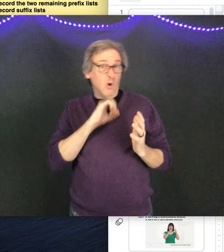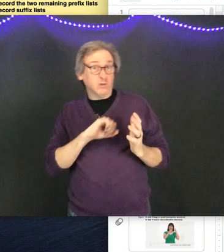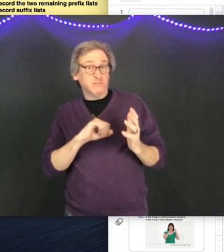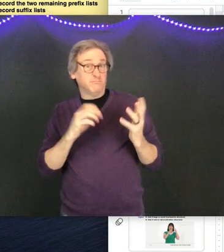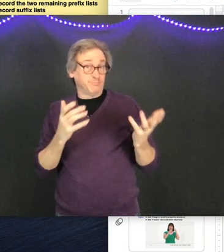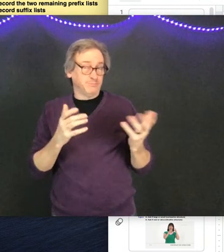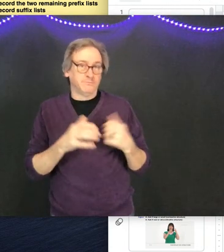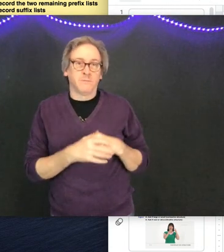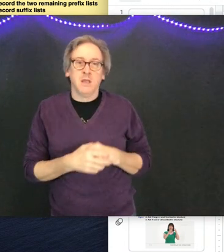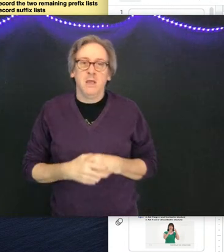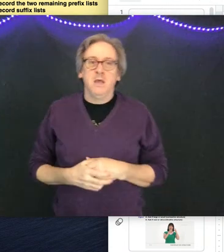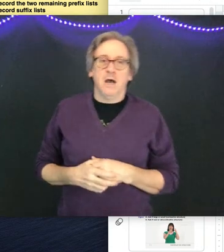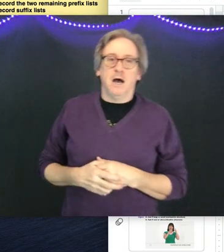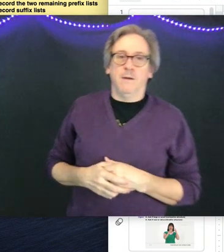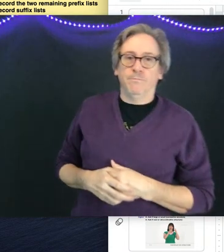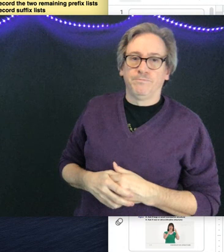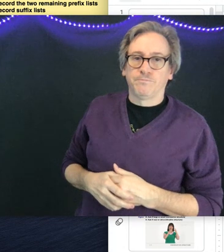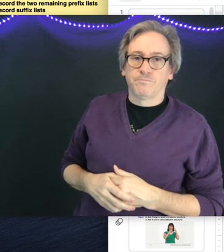old.